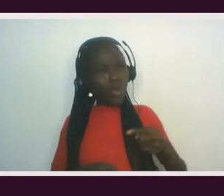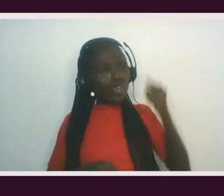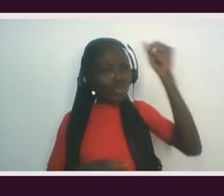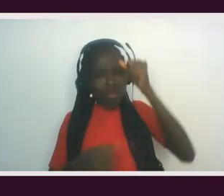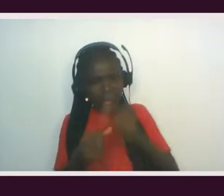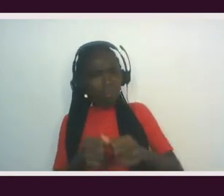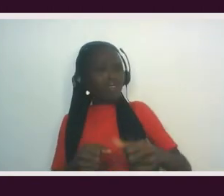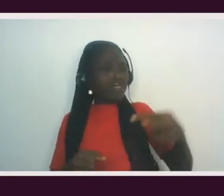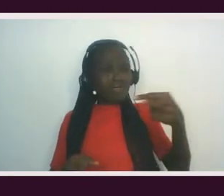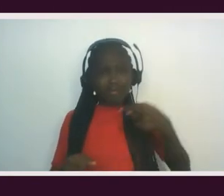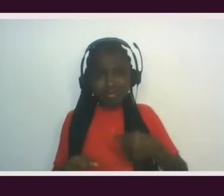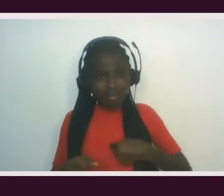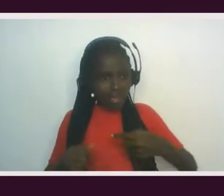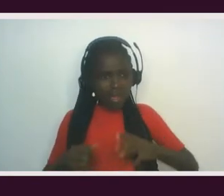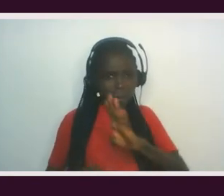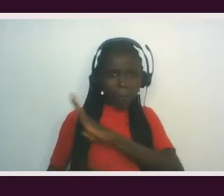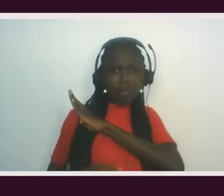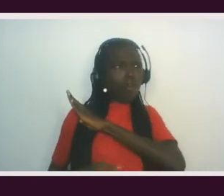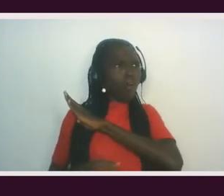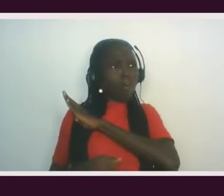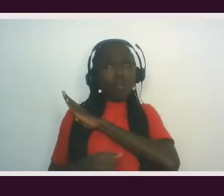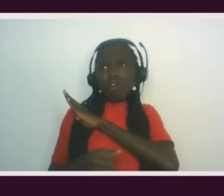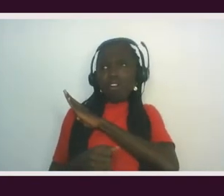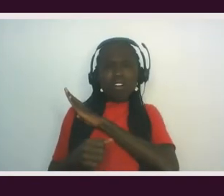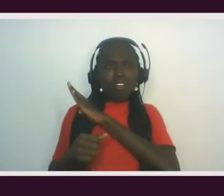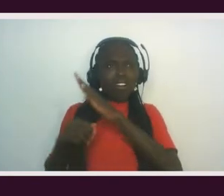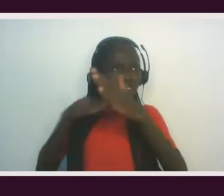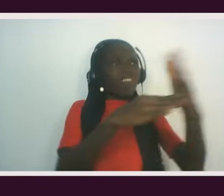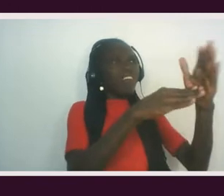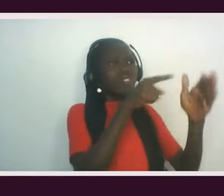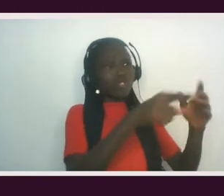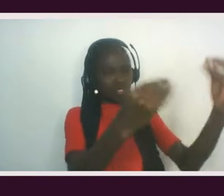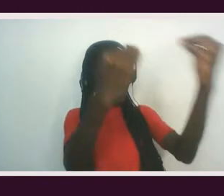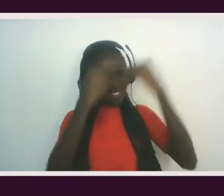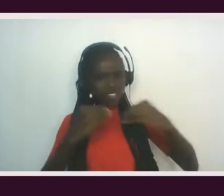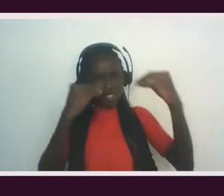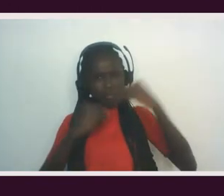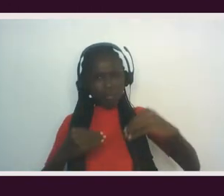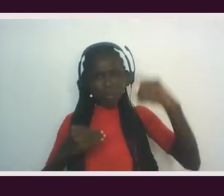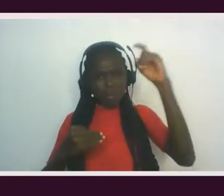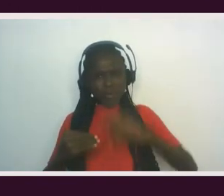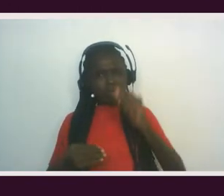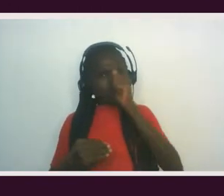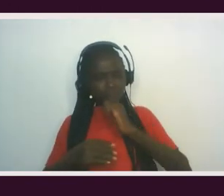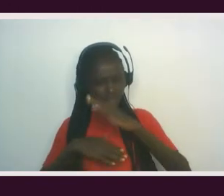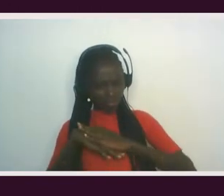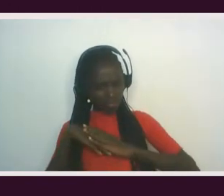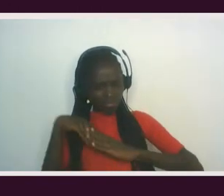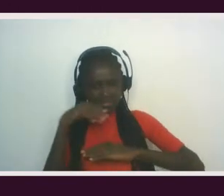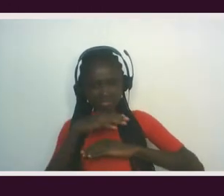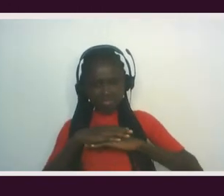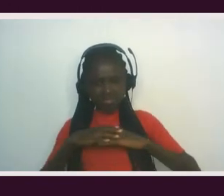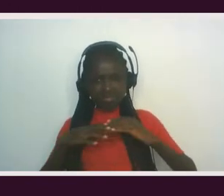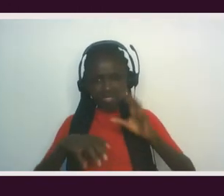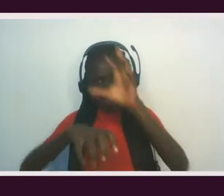reminds me that being wild threatens the status quo. So teach me to be palatable to the dominant culture, not to